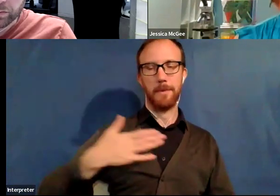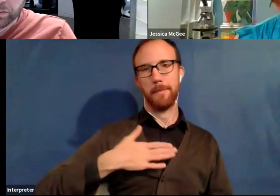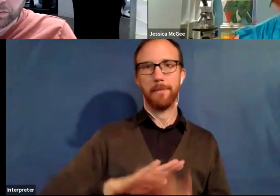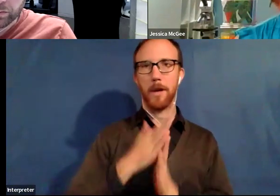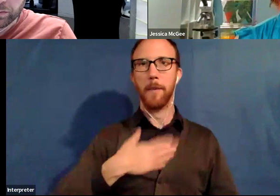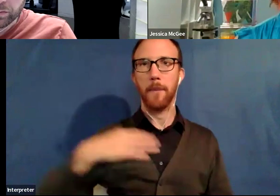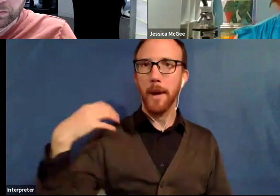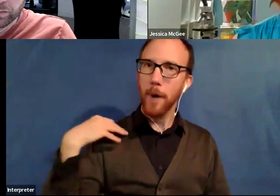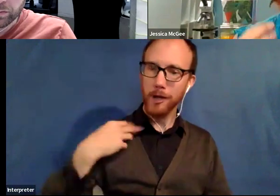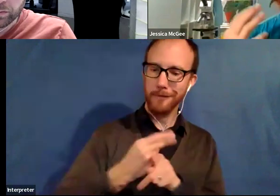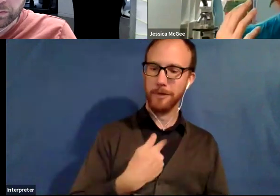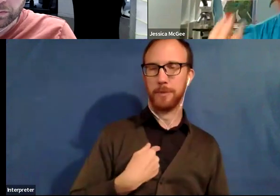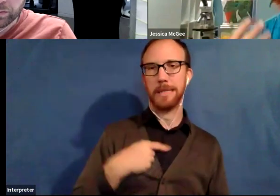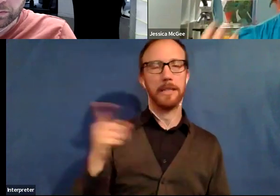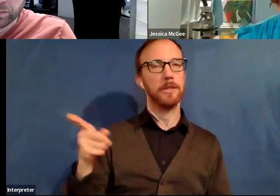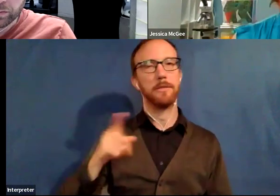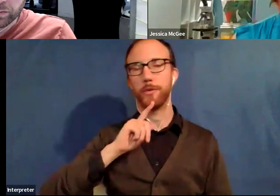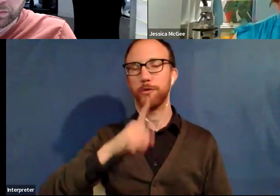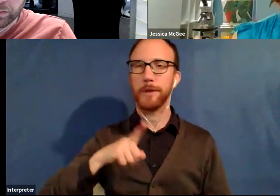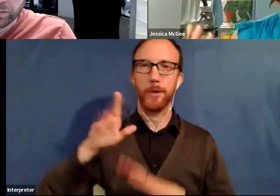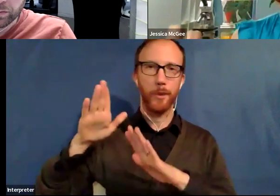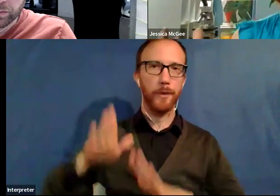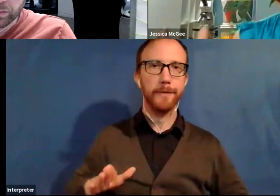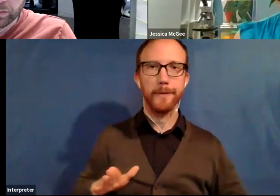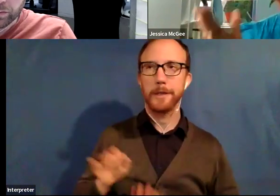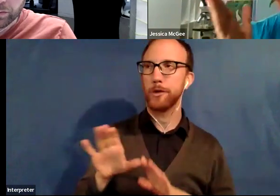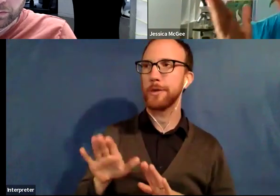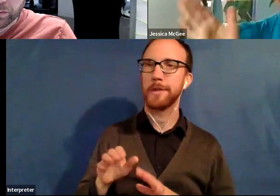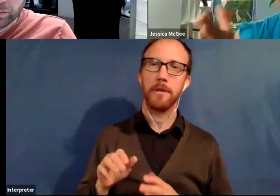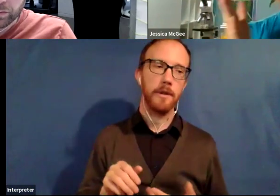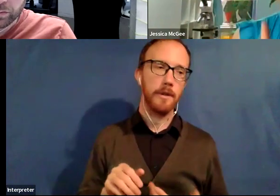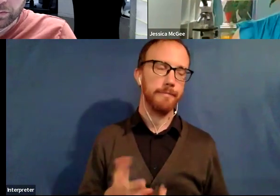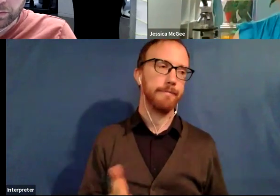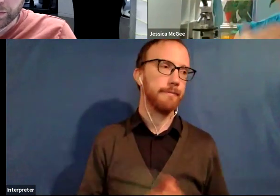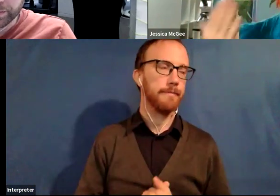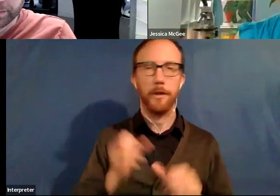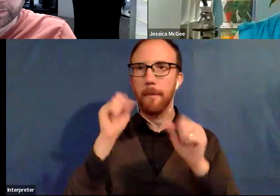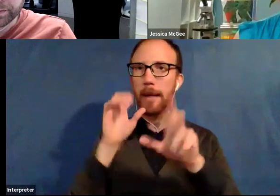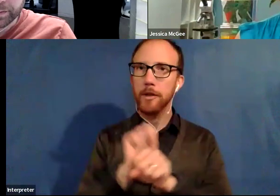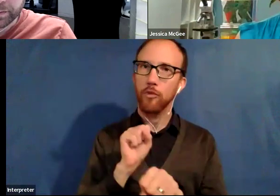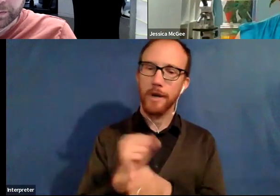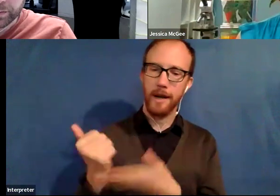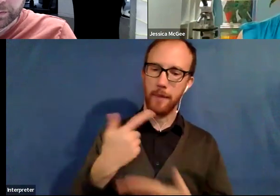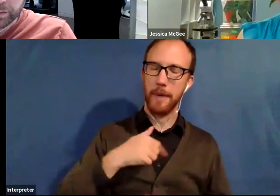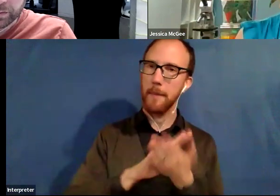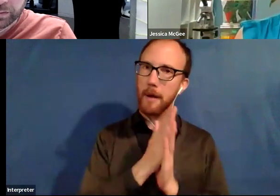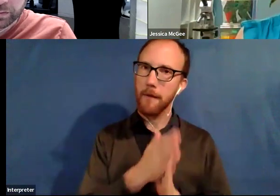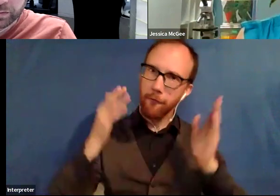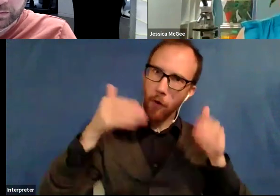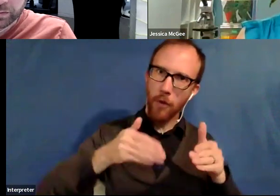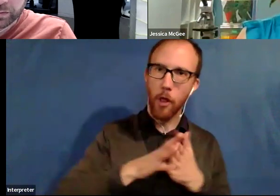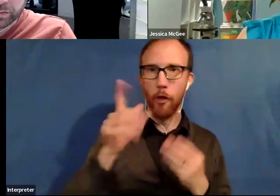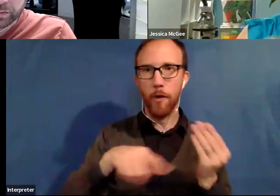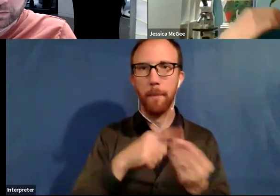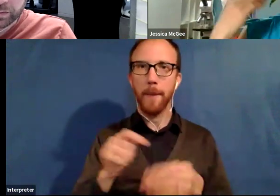and she did such great work helping me get focused and learn about business. And I